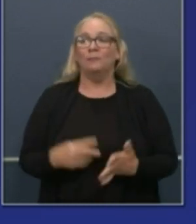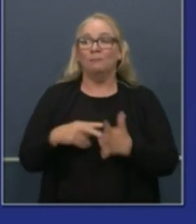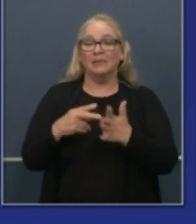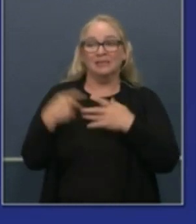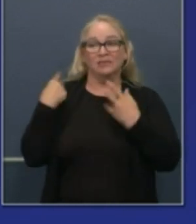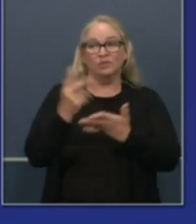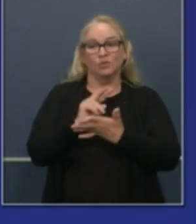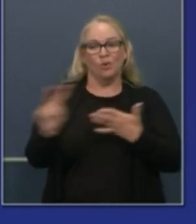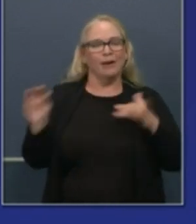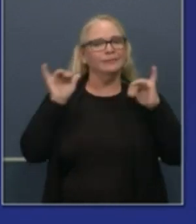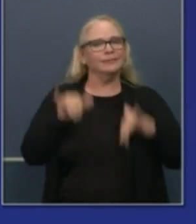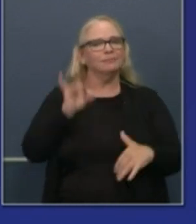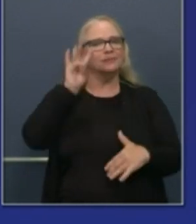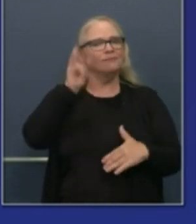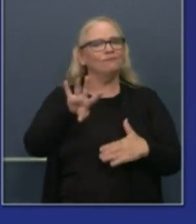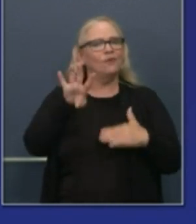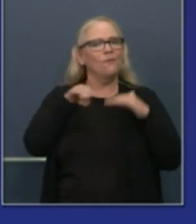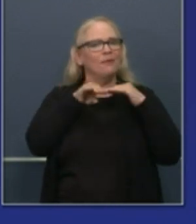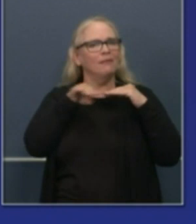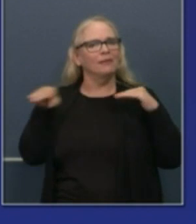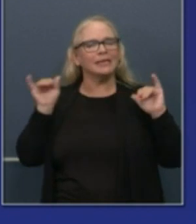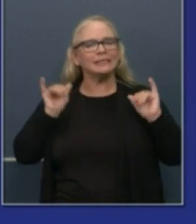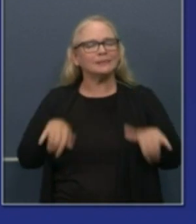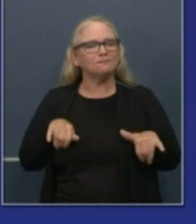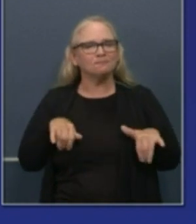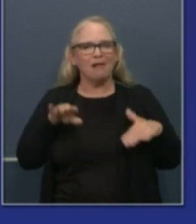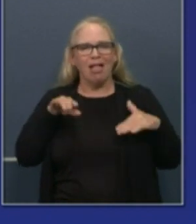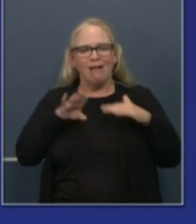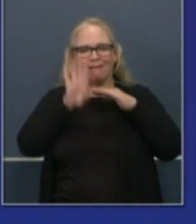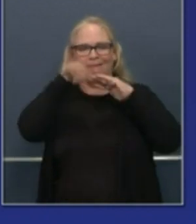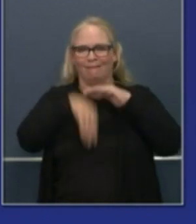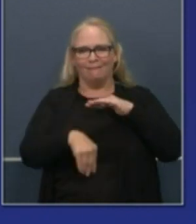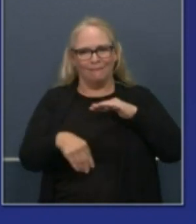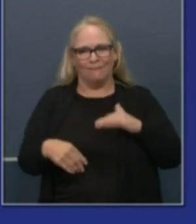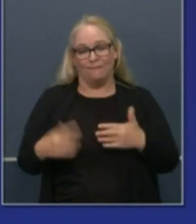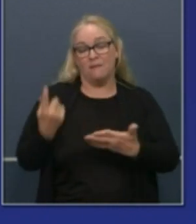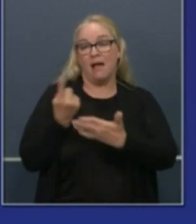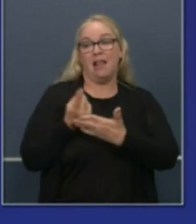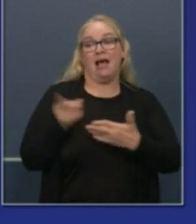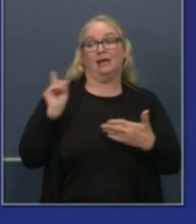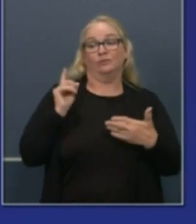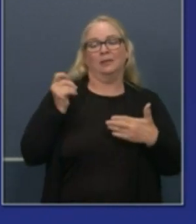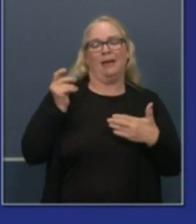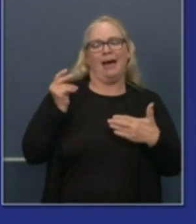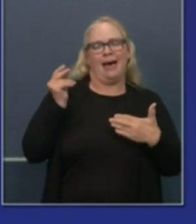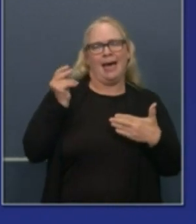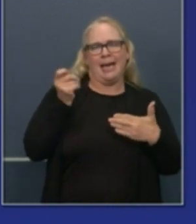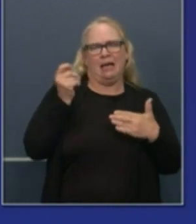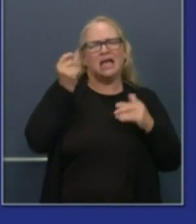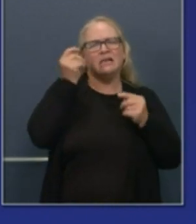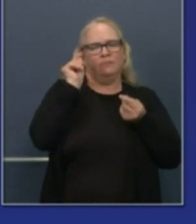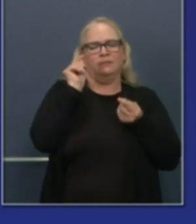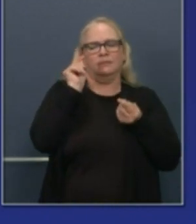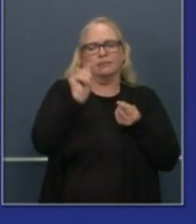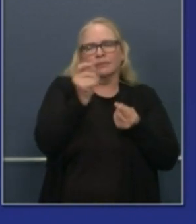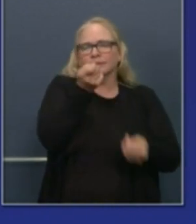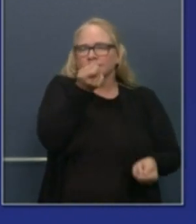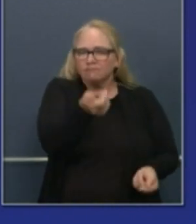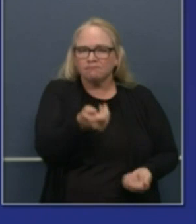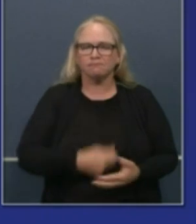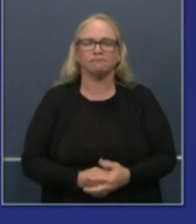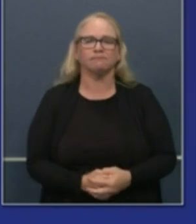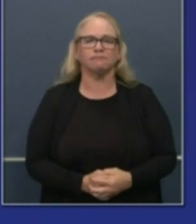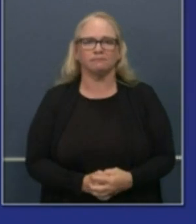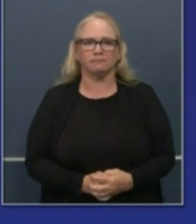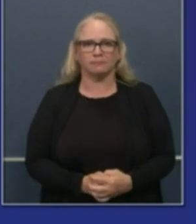dropping from 7.7 over a week ago to 7.2. Let's get under the hood as we tend to